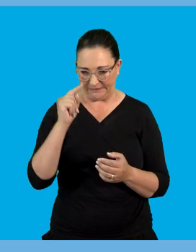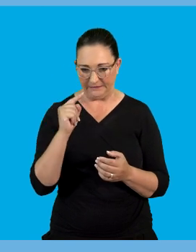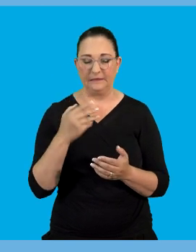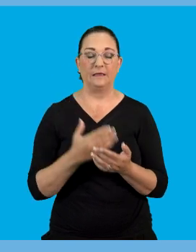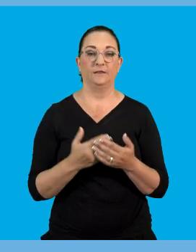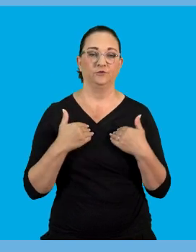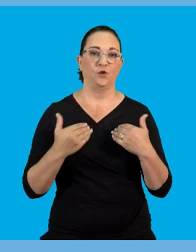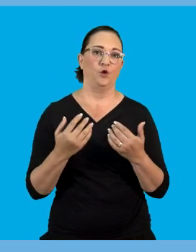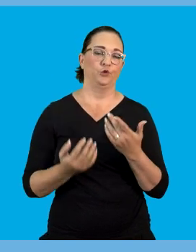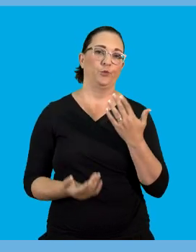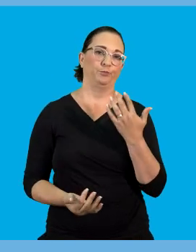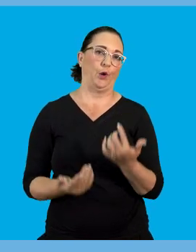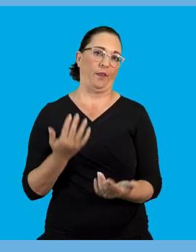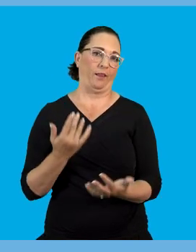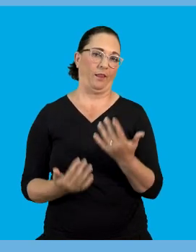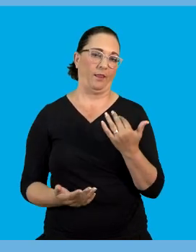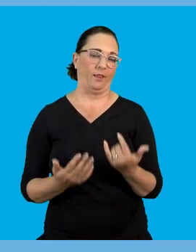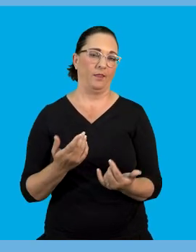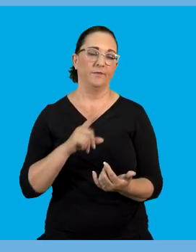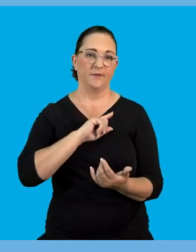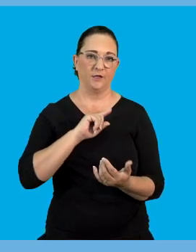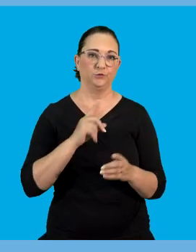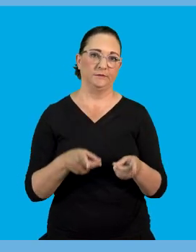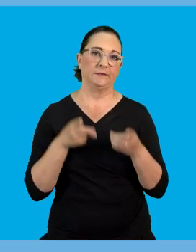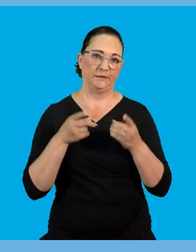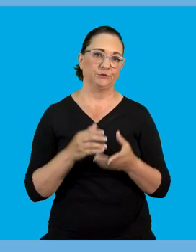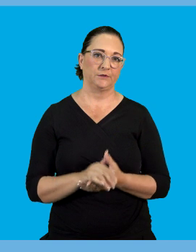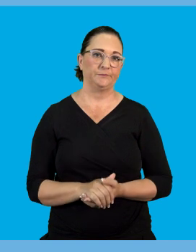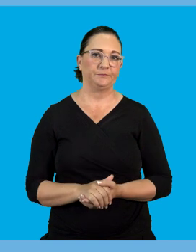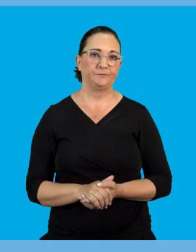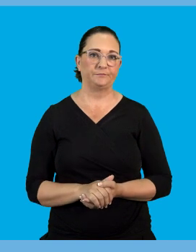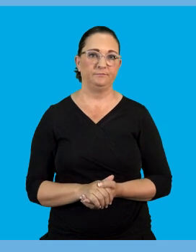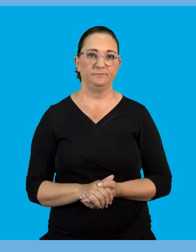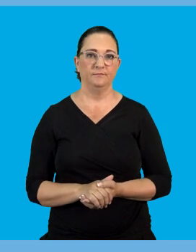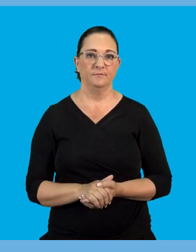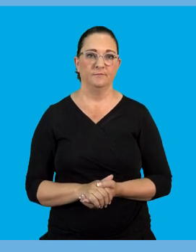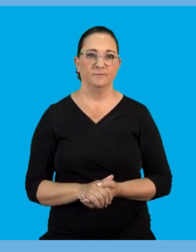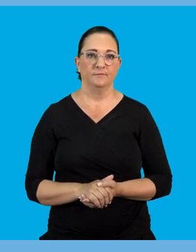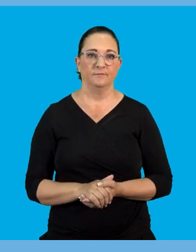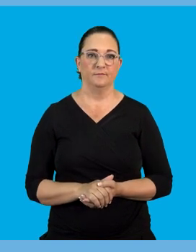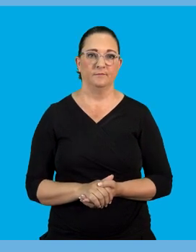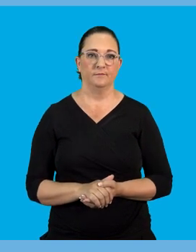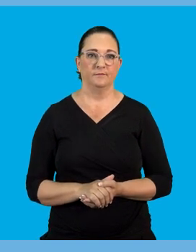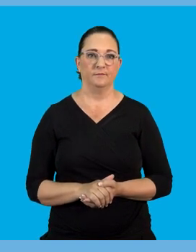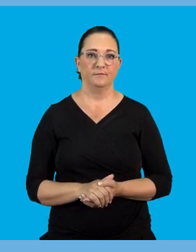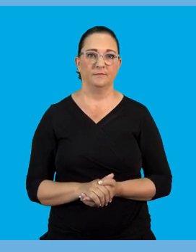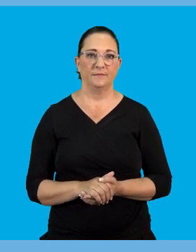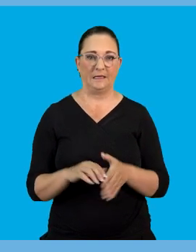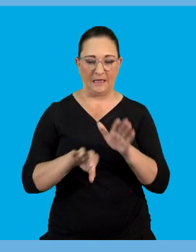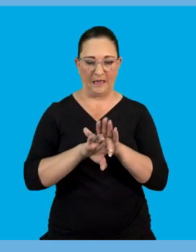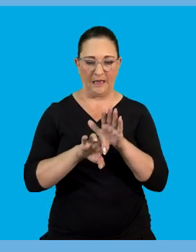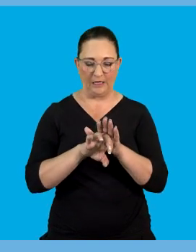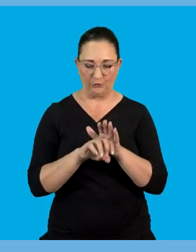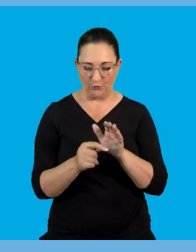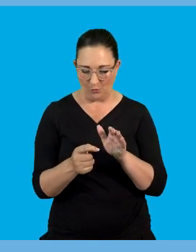heat they will start burning. And that that can then be very very very dangerous. Now a small electrostatic spark is